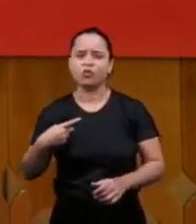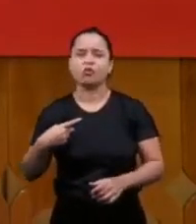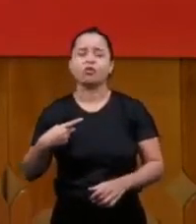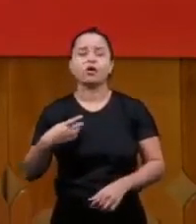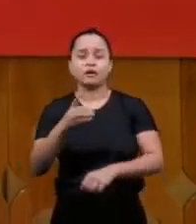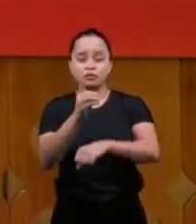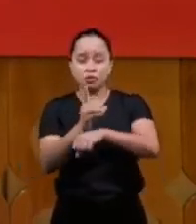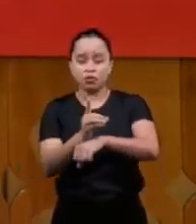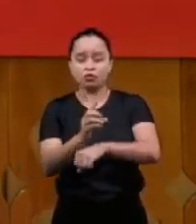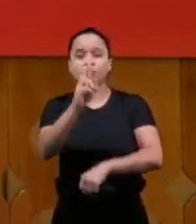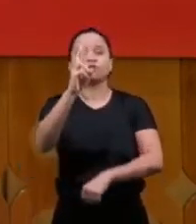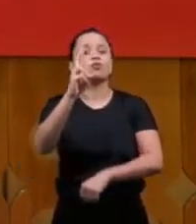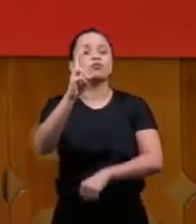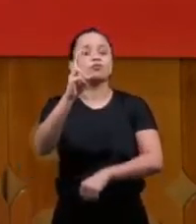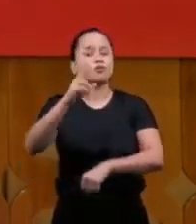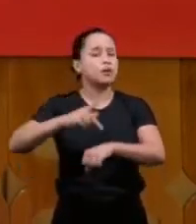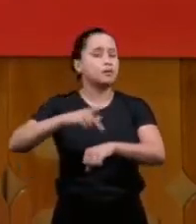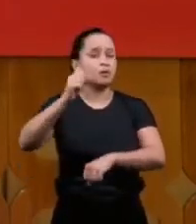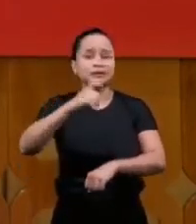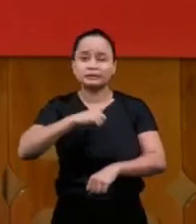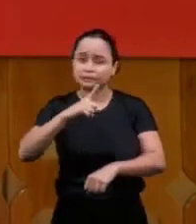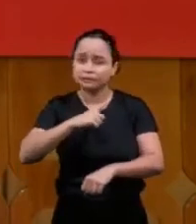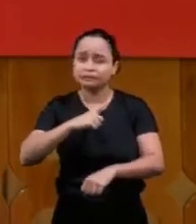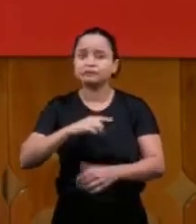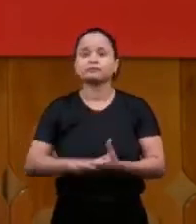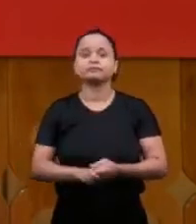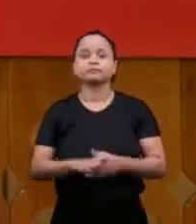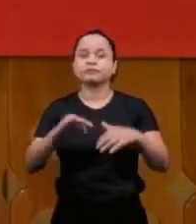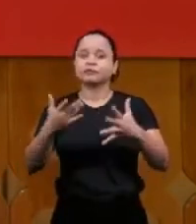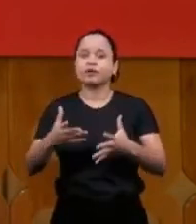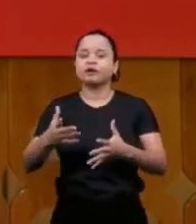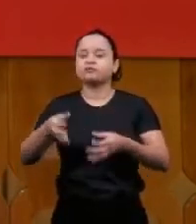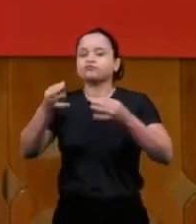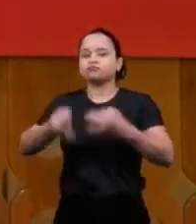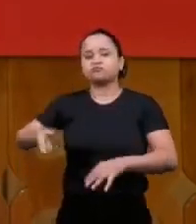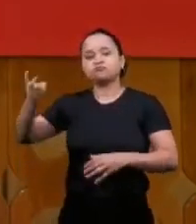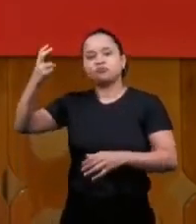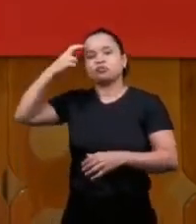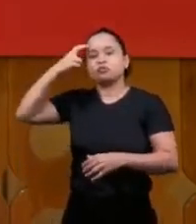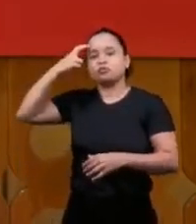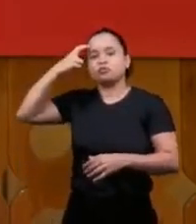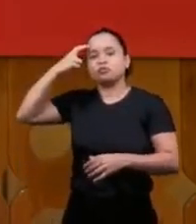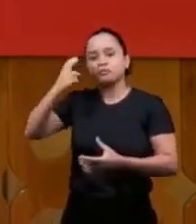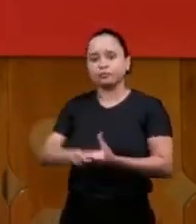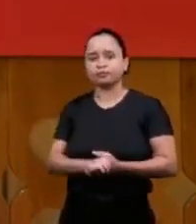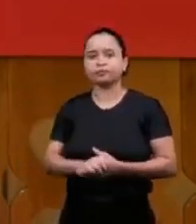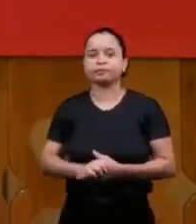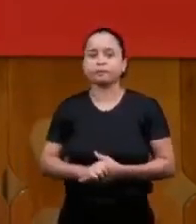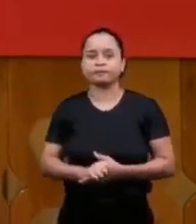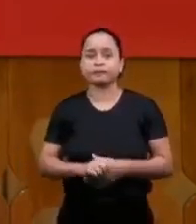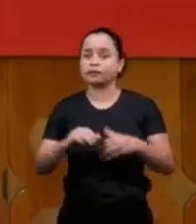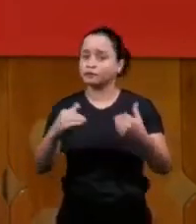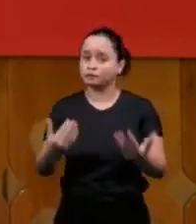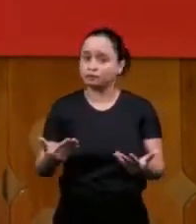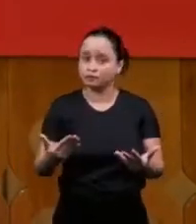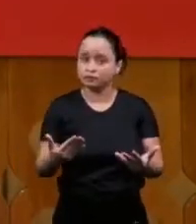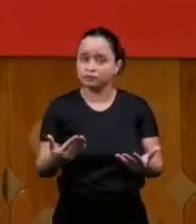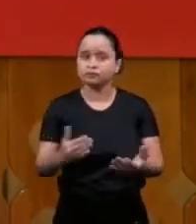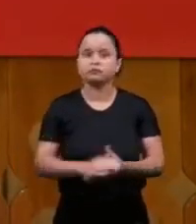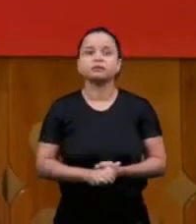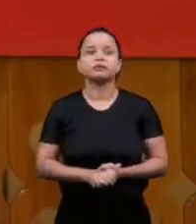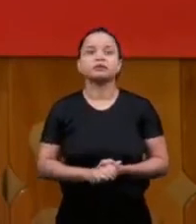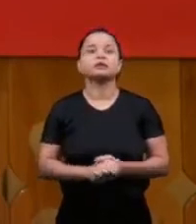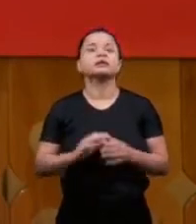and we had to put a preacher who had a certain culture a certain ability to preach and knowledge